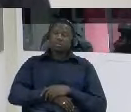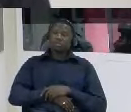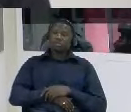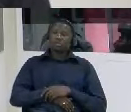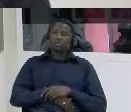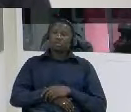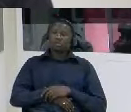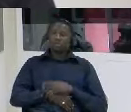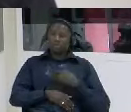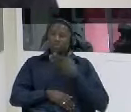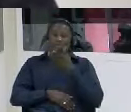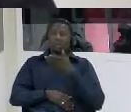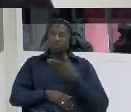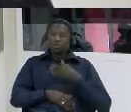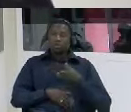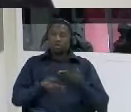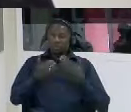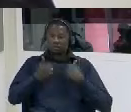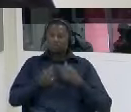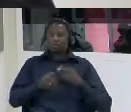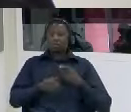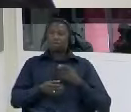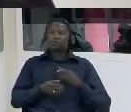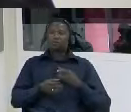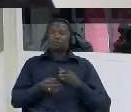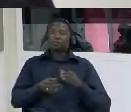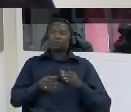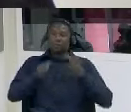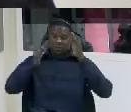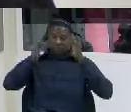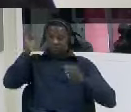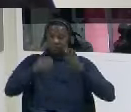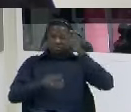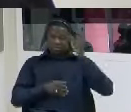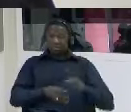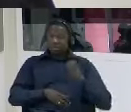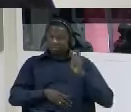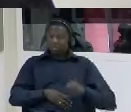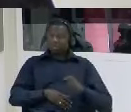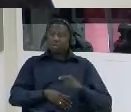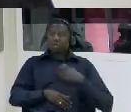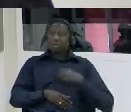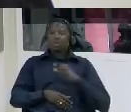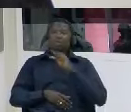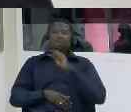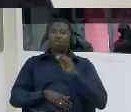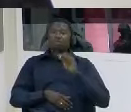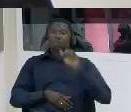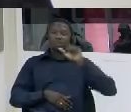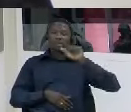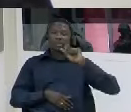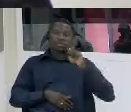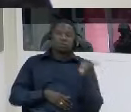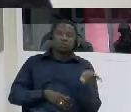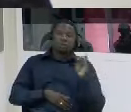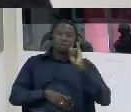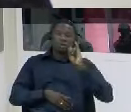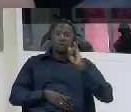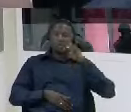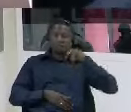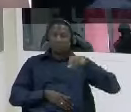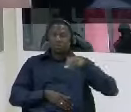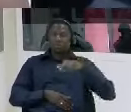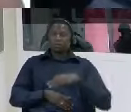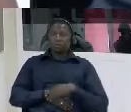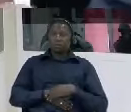were given a judge that is justice ajim and uh we all